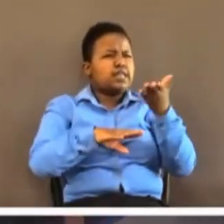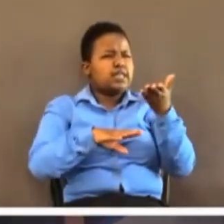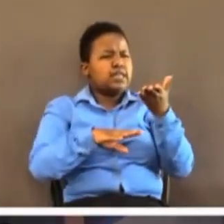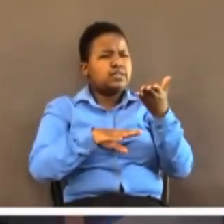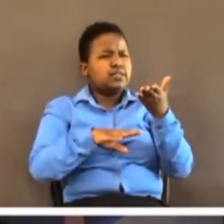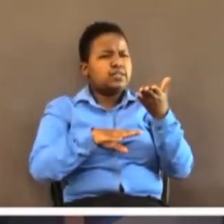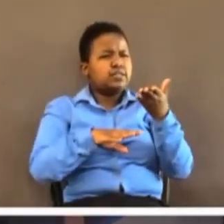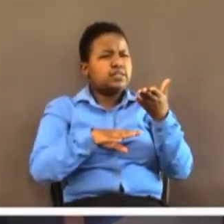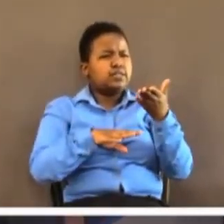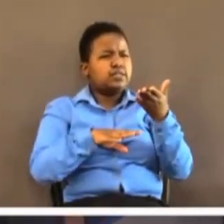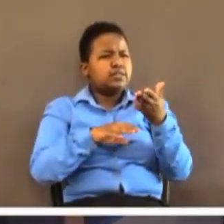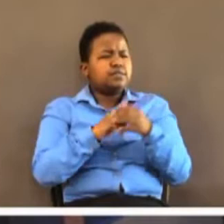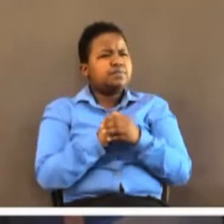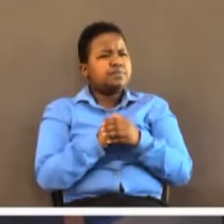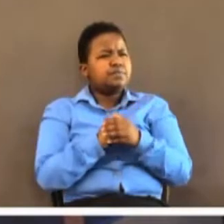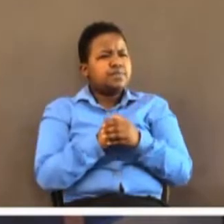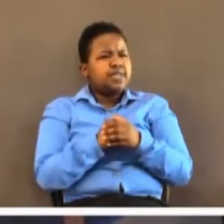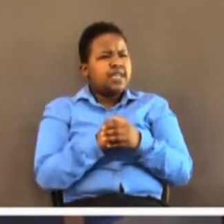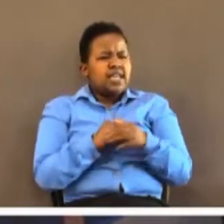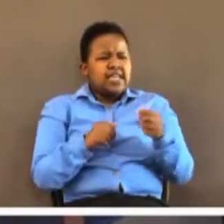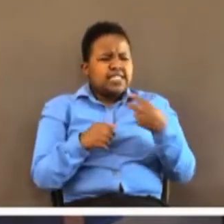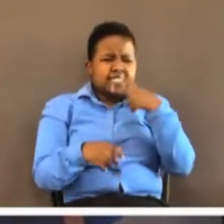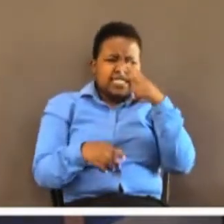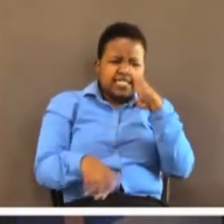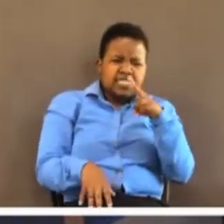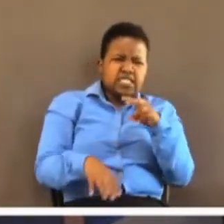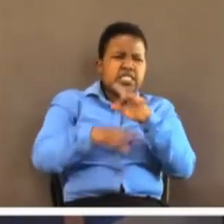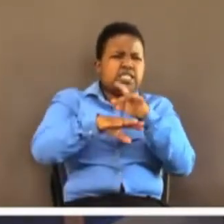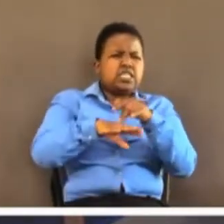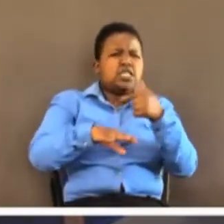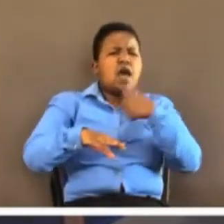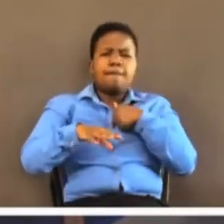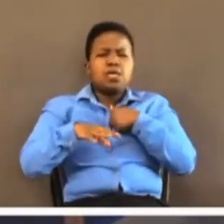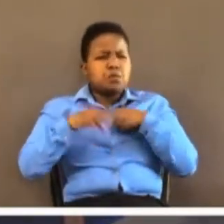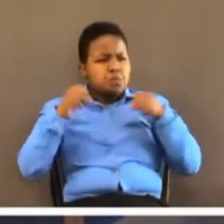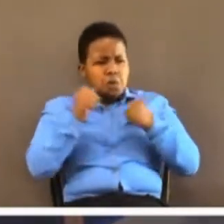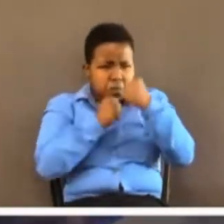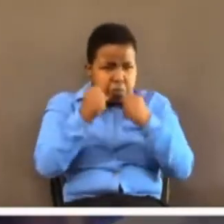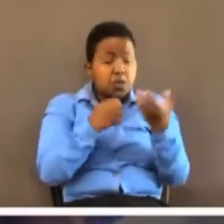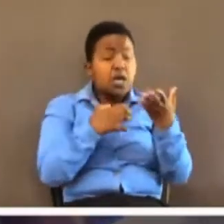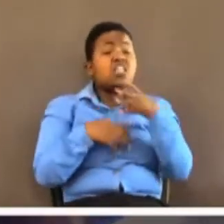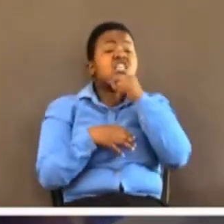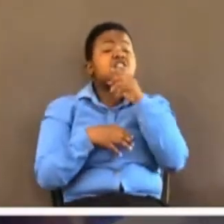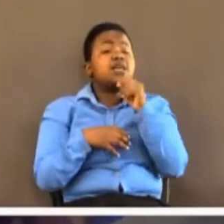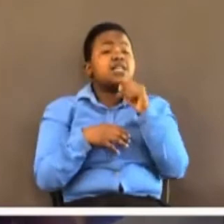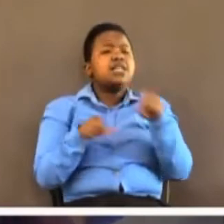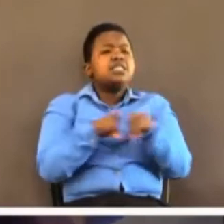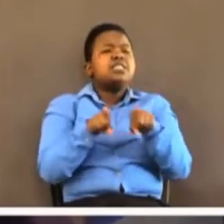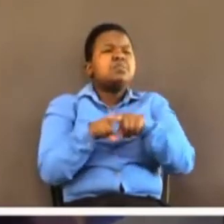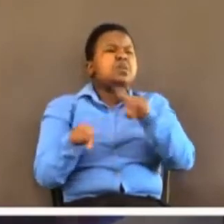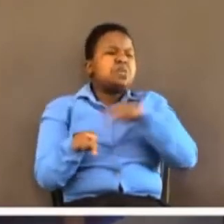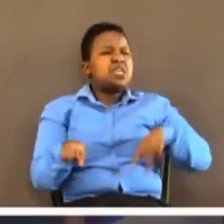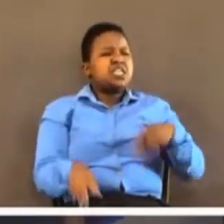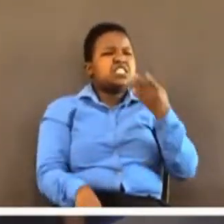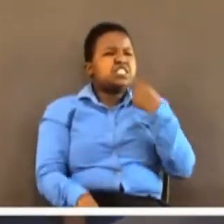the people of God. And he was so touched, he said, this I can do, I can tackle this man. And King Saul said, you're not able to tackle